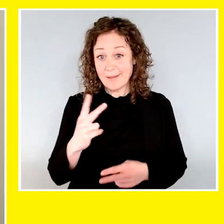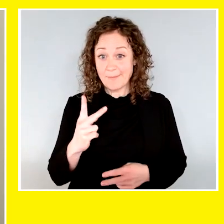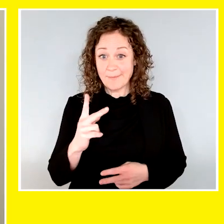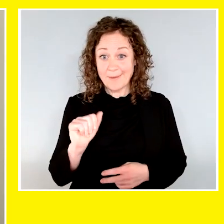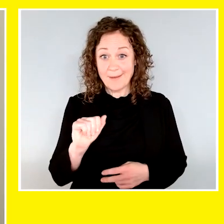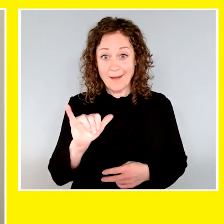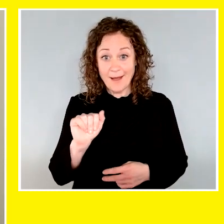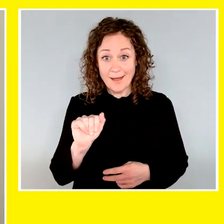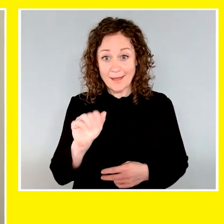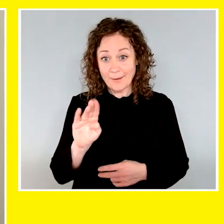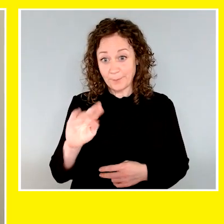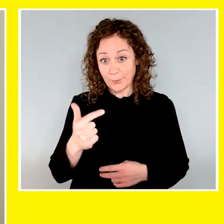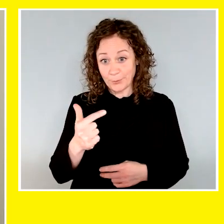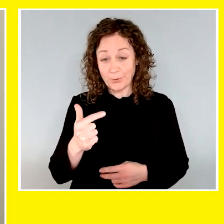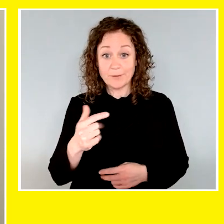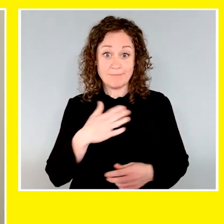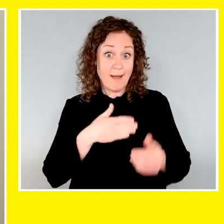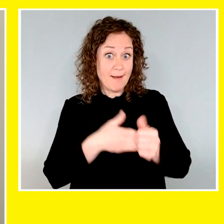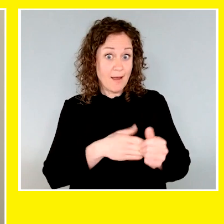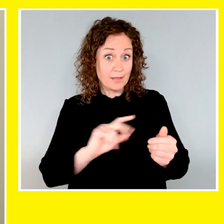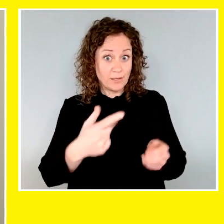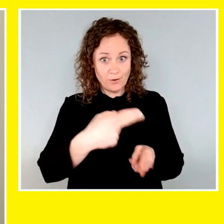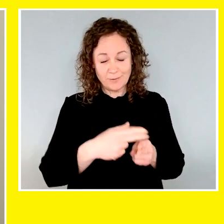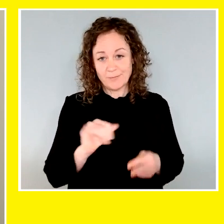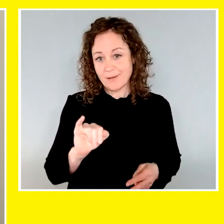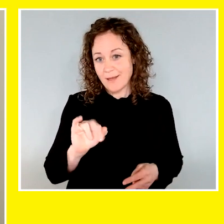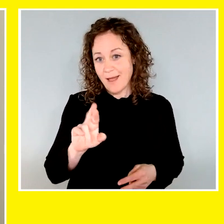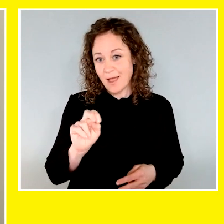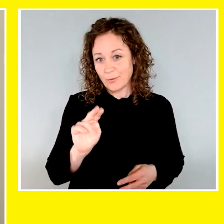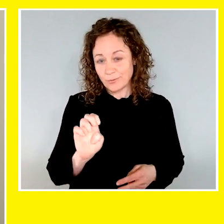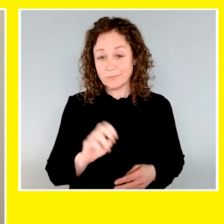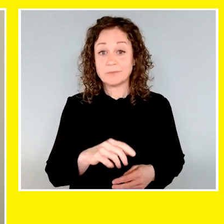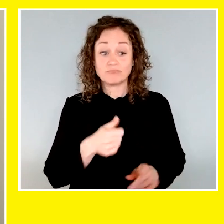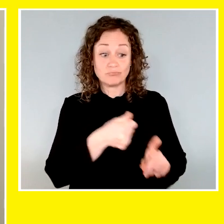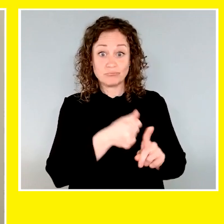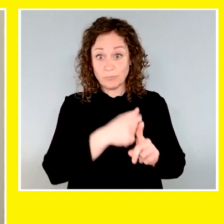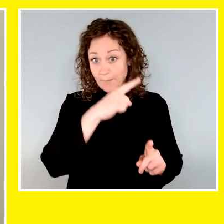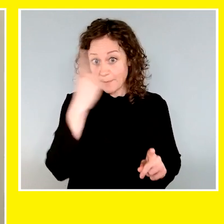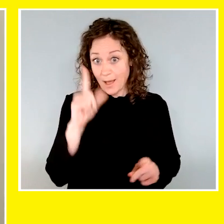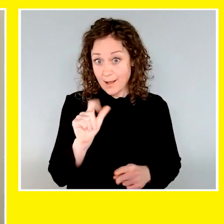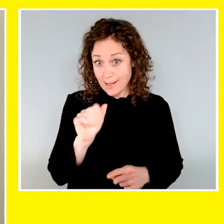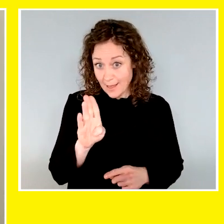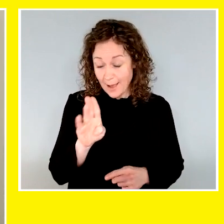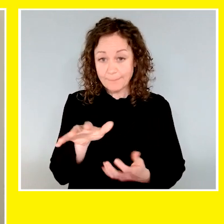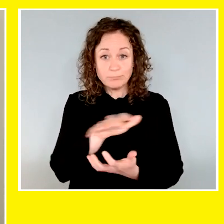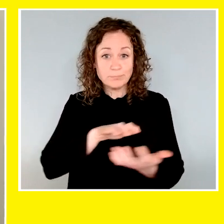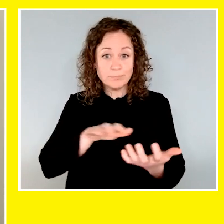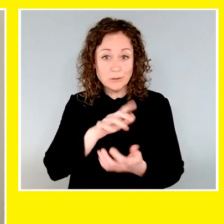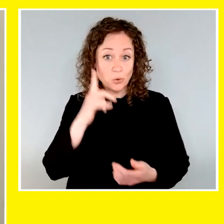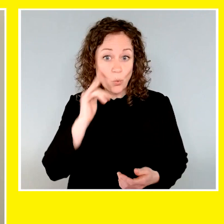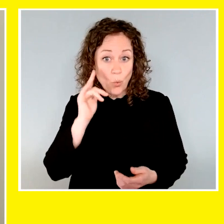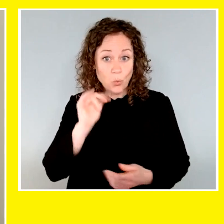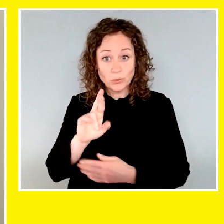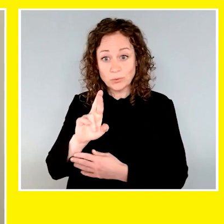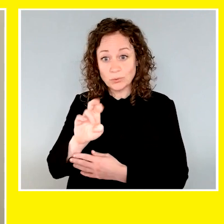Hello, my name is Kaya Berg. And this is my guide dog, Irene. She's a black lab golden retriever